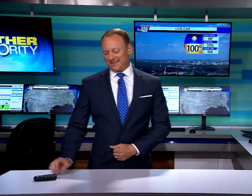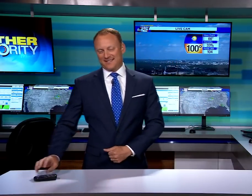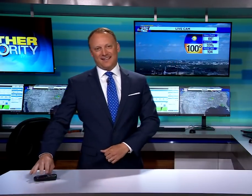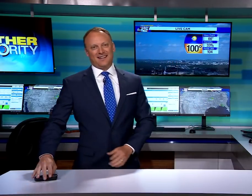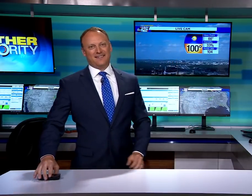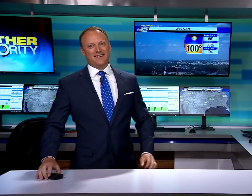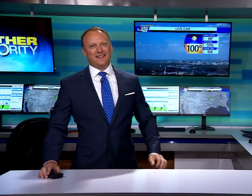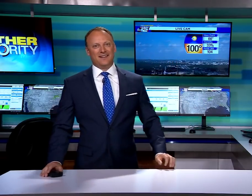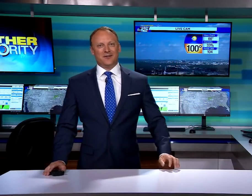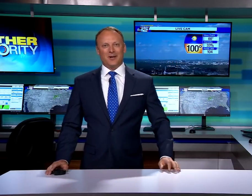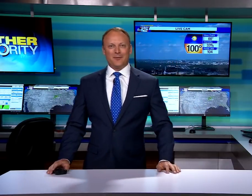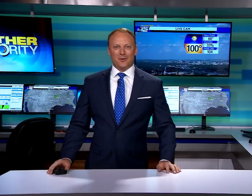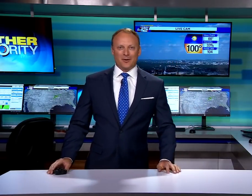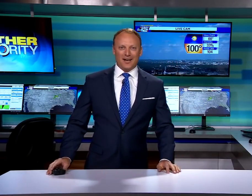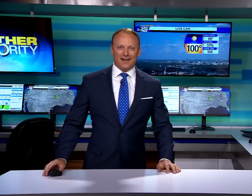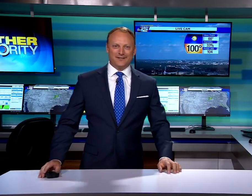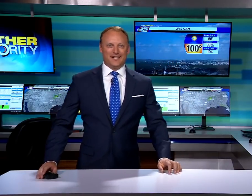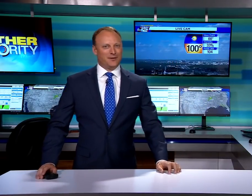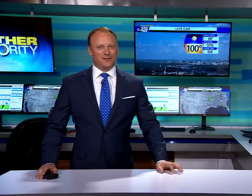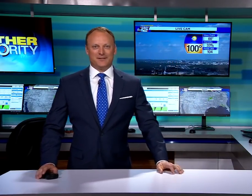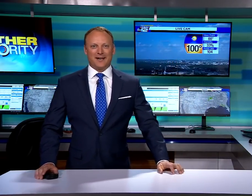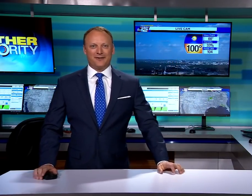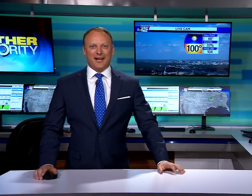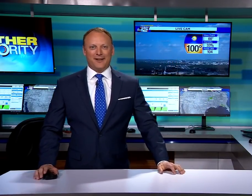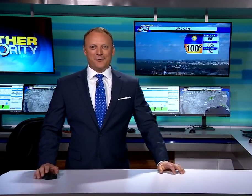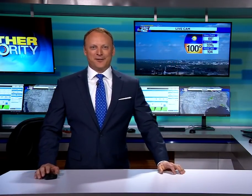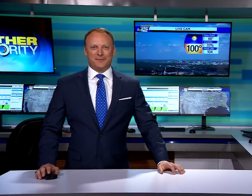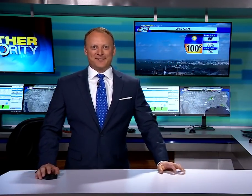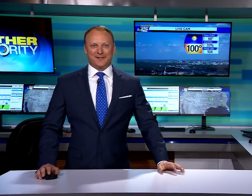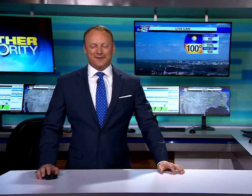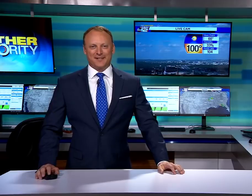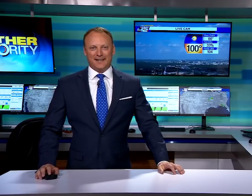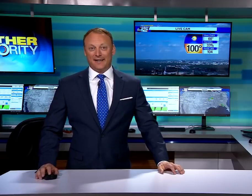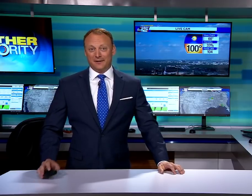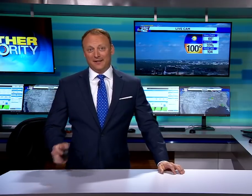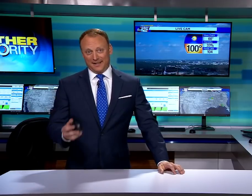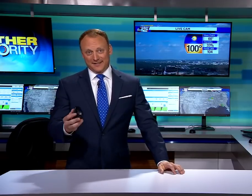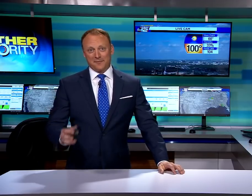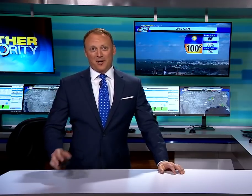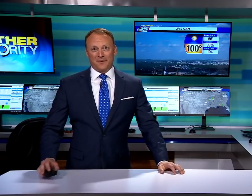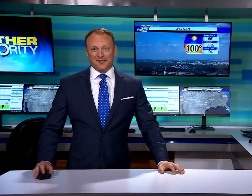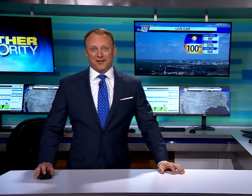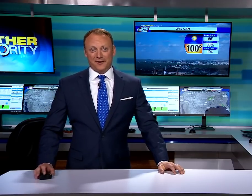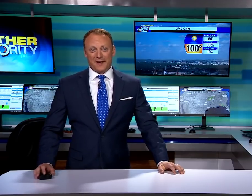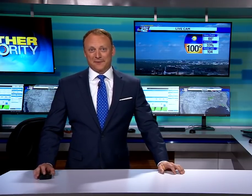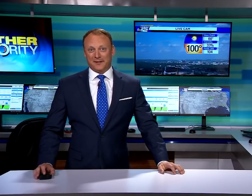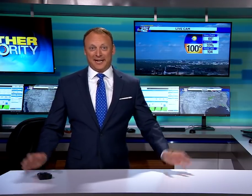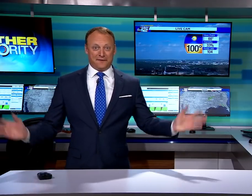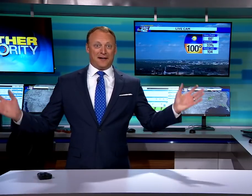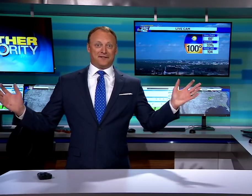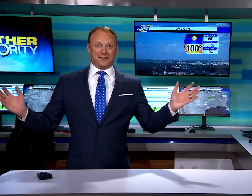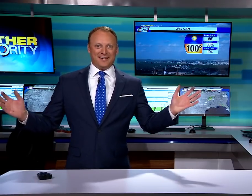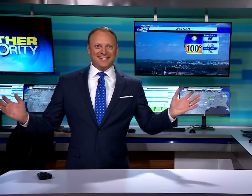Used to always say, the late Robert O'Brien, you say, oh, it's hotter than Annie Oakley's pistol outside. Now, in St. Paul, Minnesota, that was, what, 85 degrees?